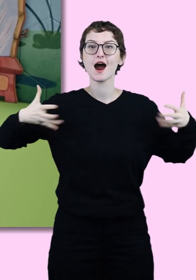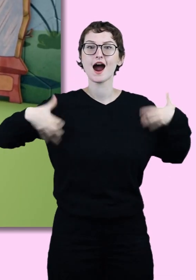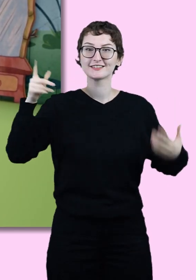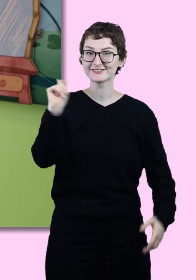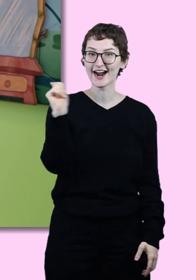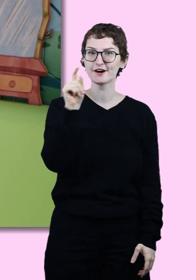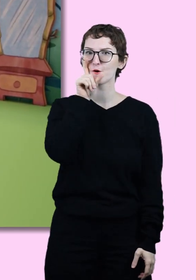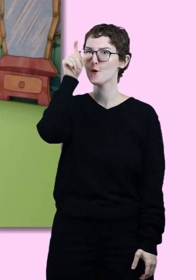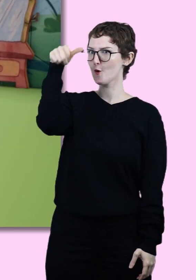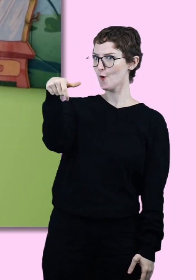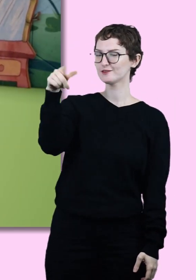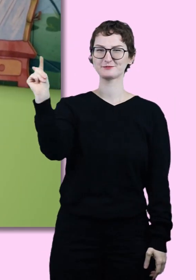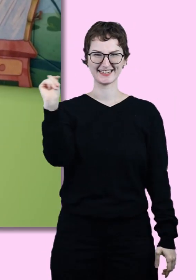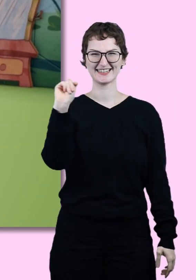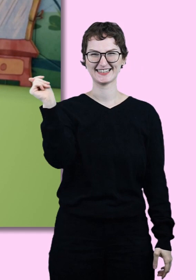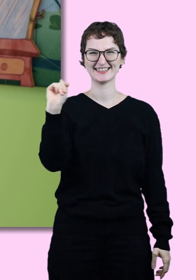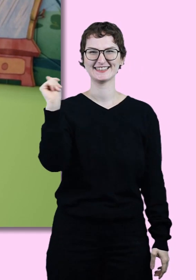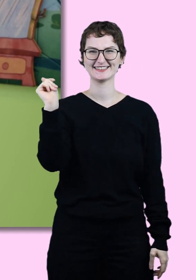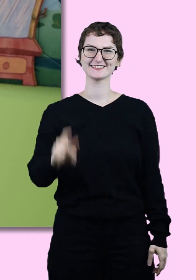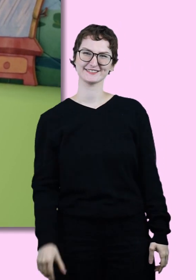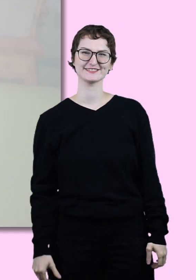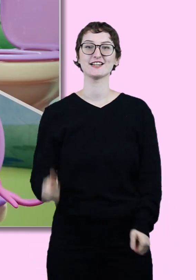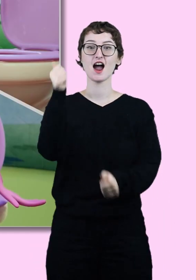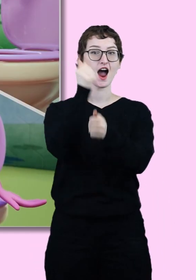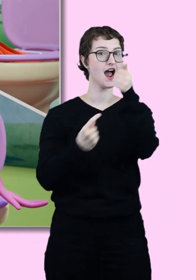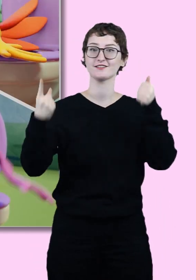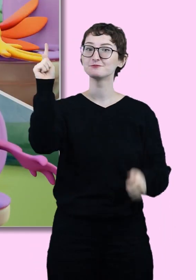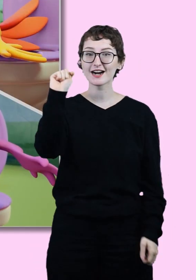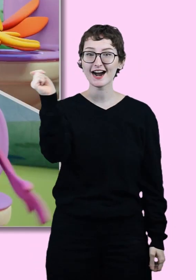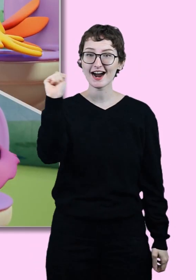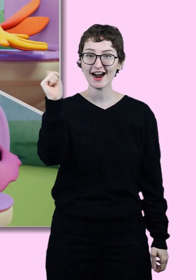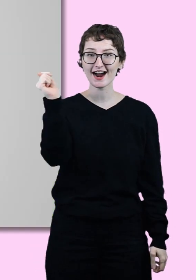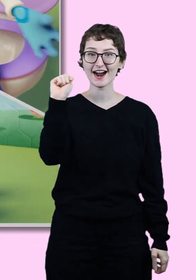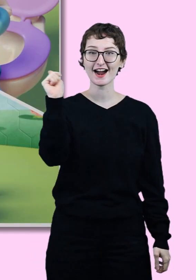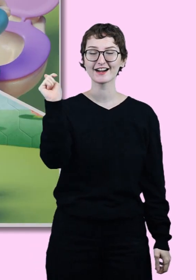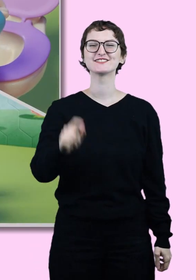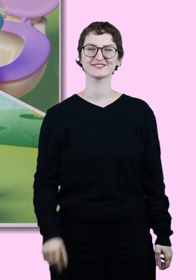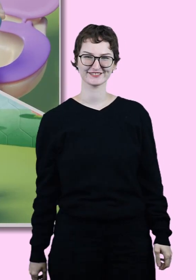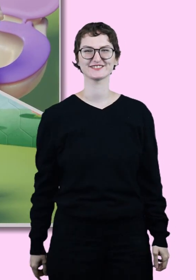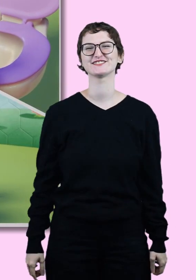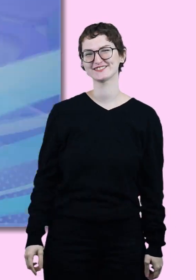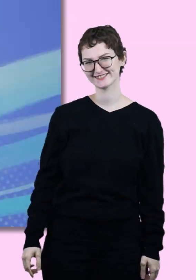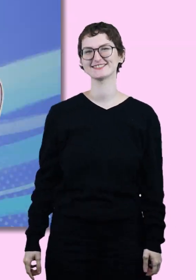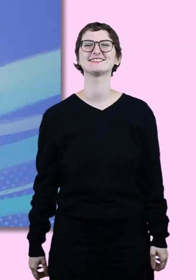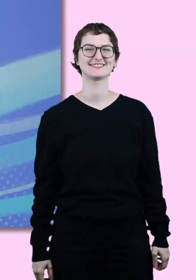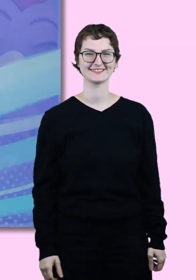Orangutans go potty. Toucans go potty. Everyone goes potty.